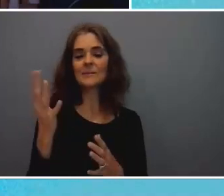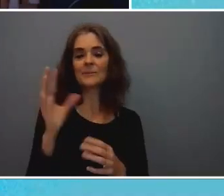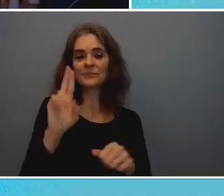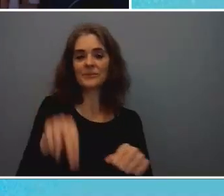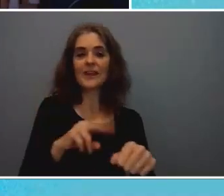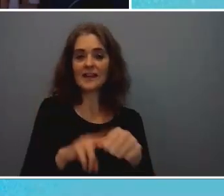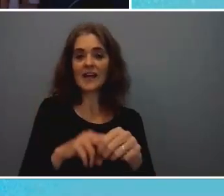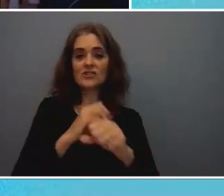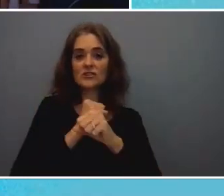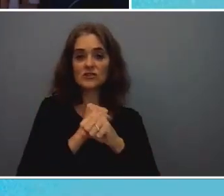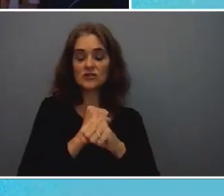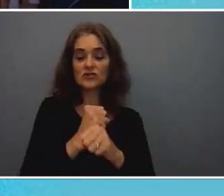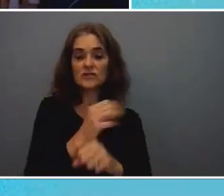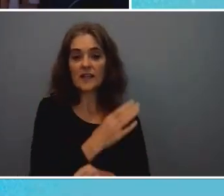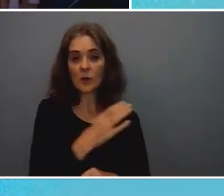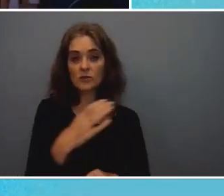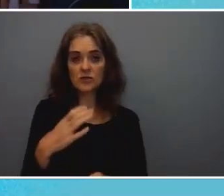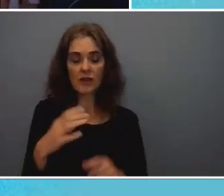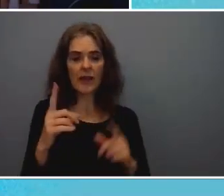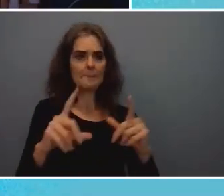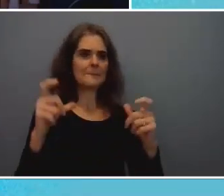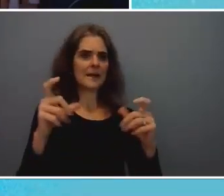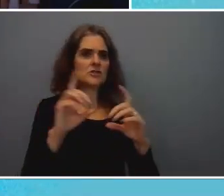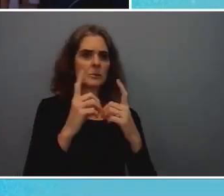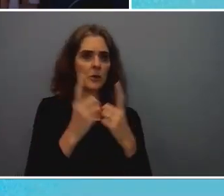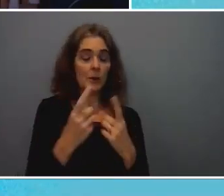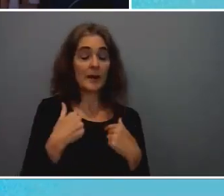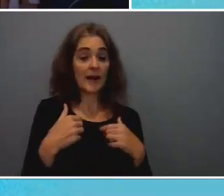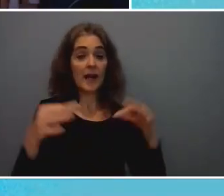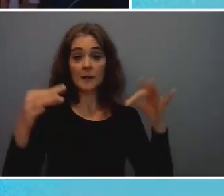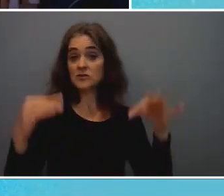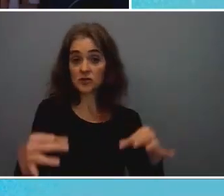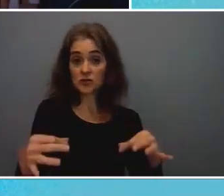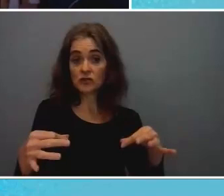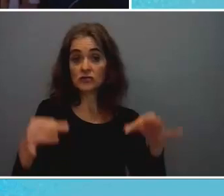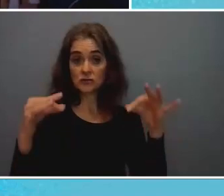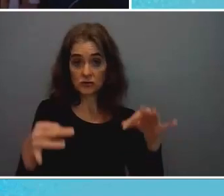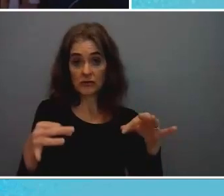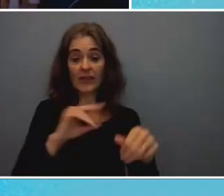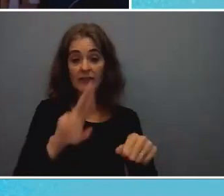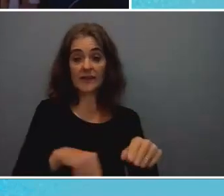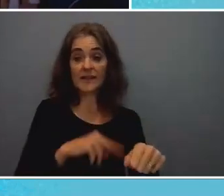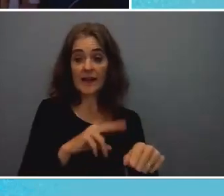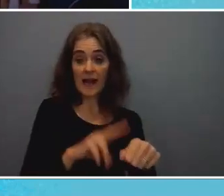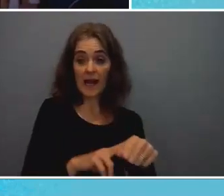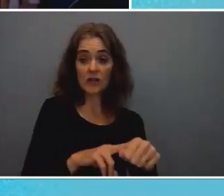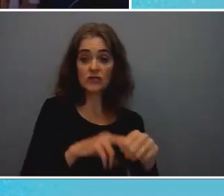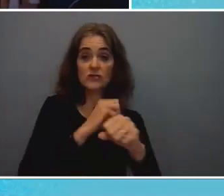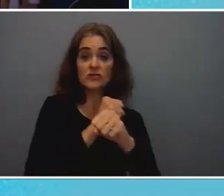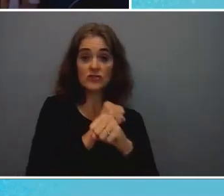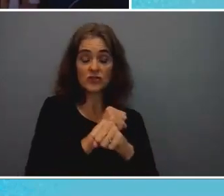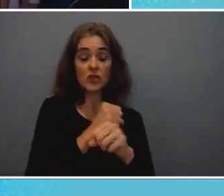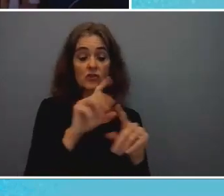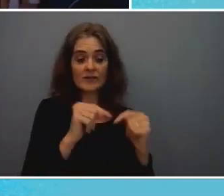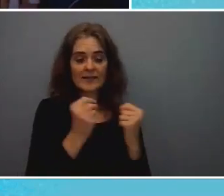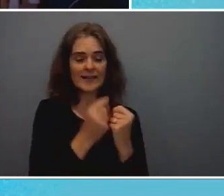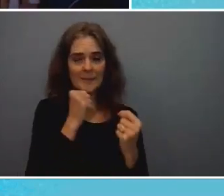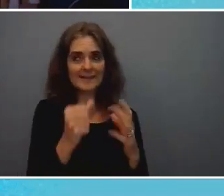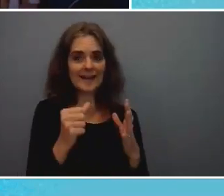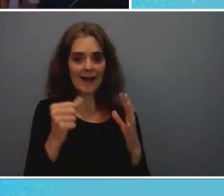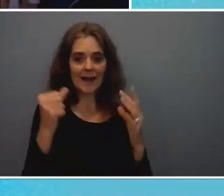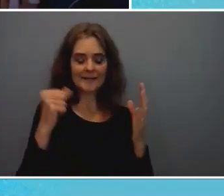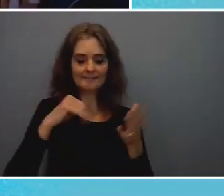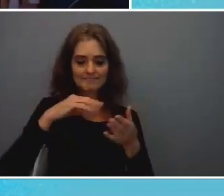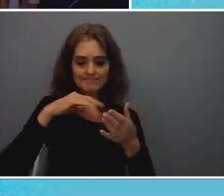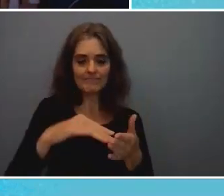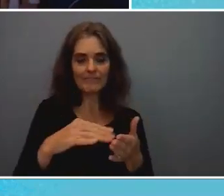big departments and i am quite certain that the national security team is not spending half its time on global threats